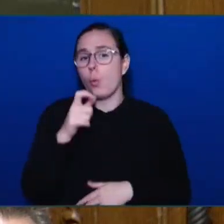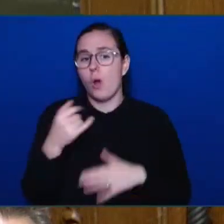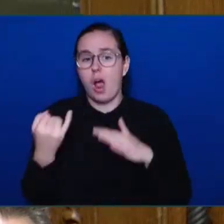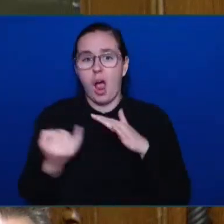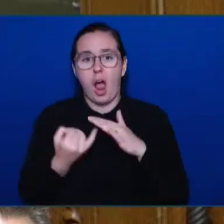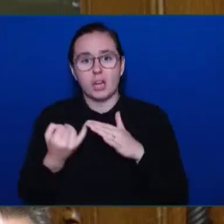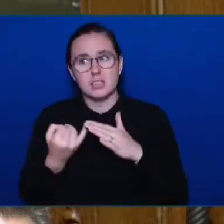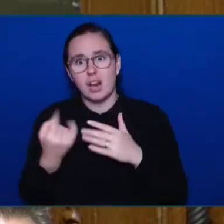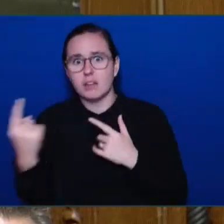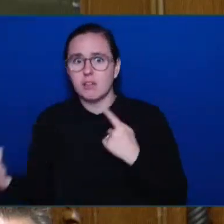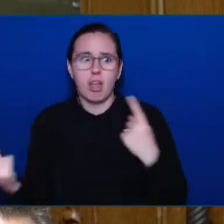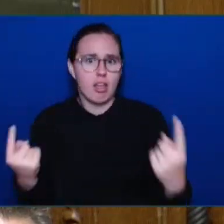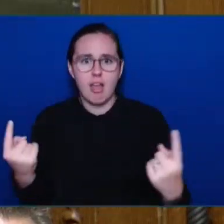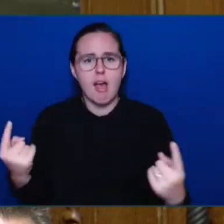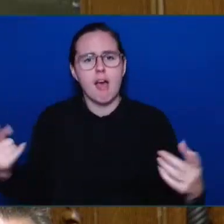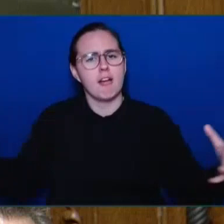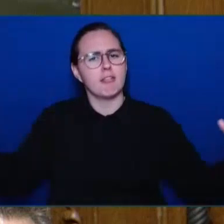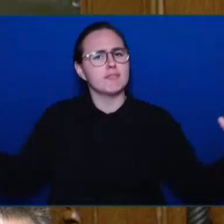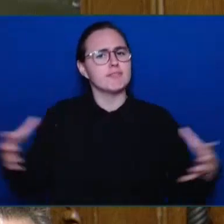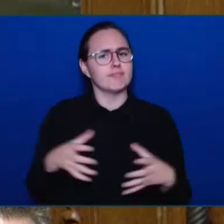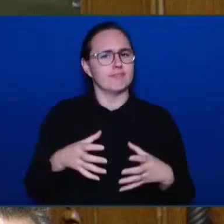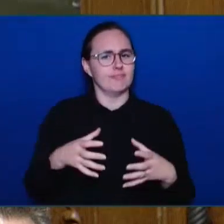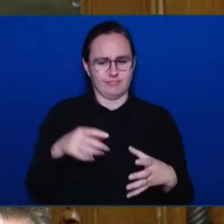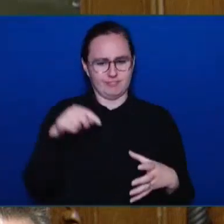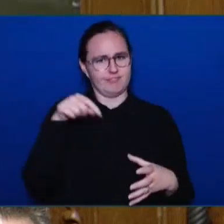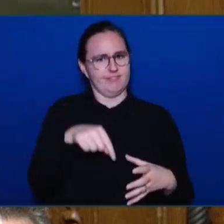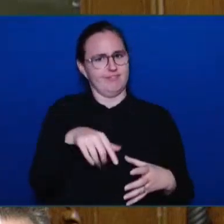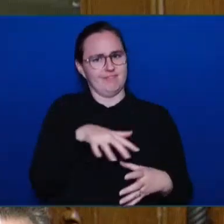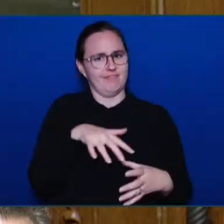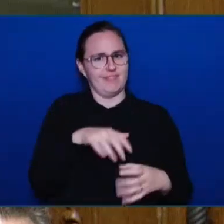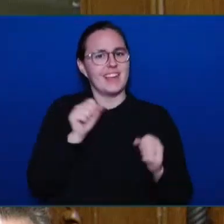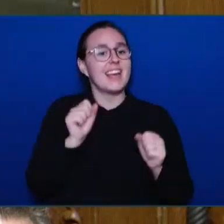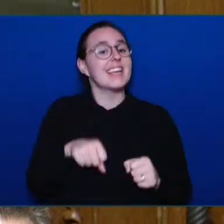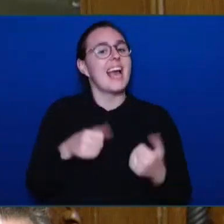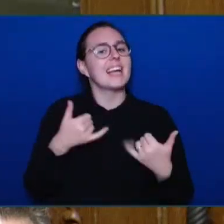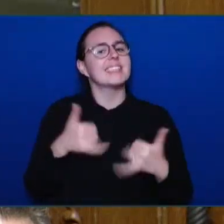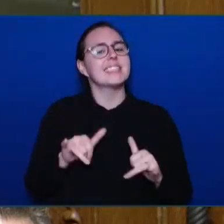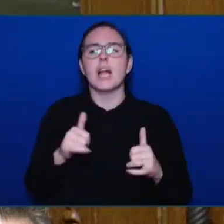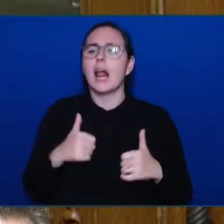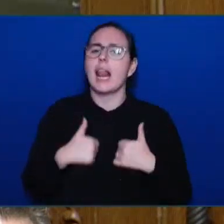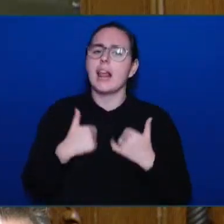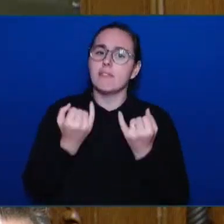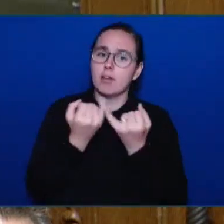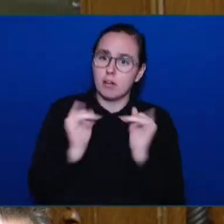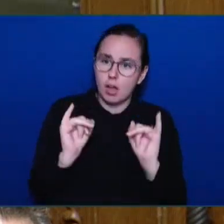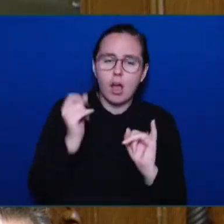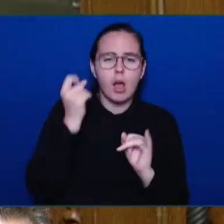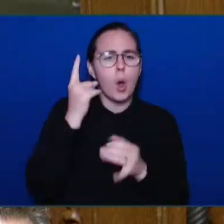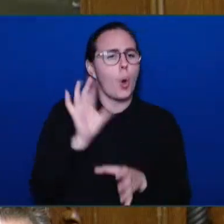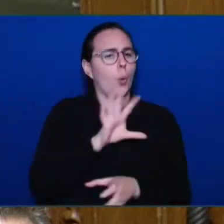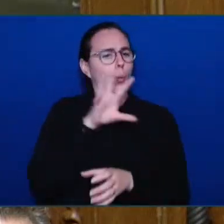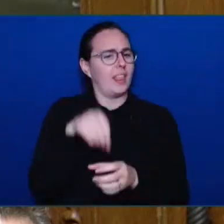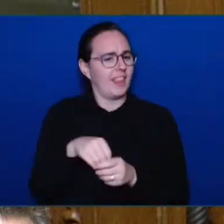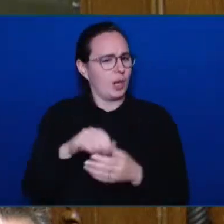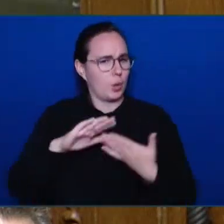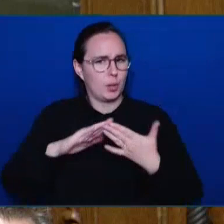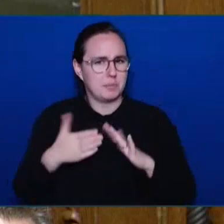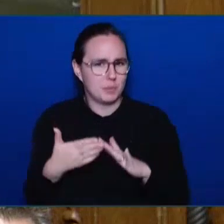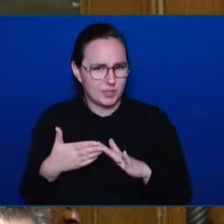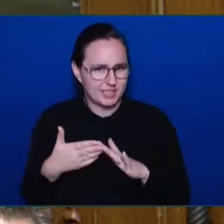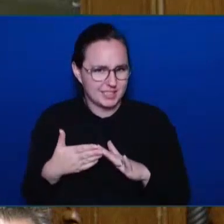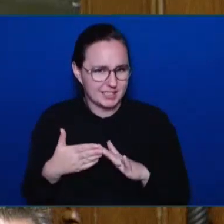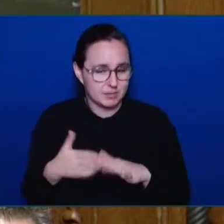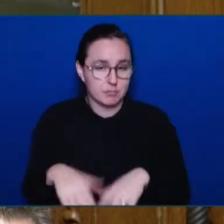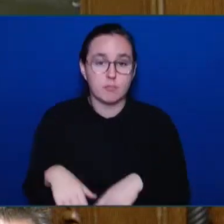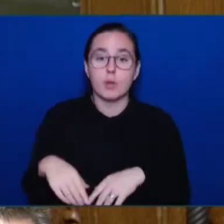in the community. It also provides support and information for caregivers. The program runs every